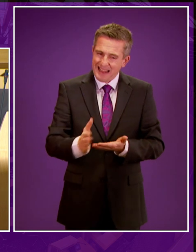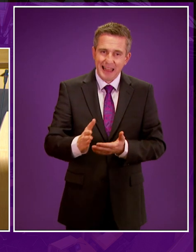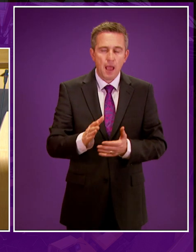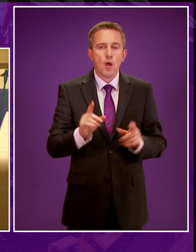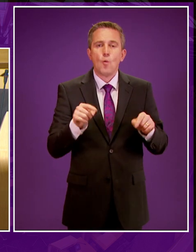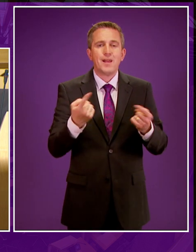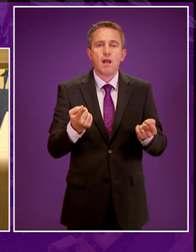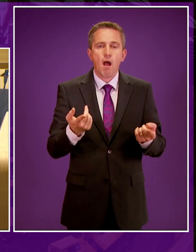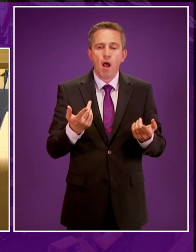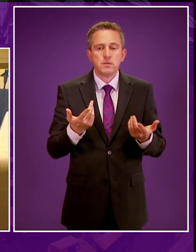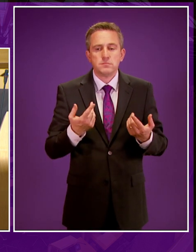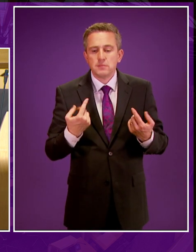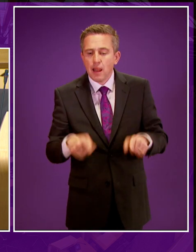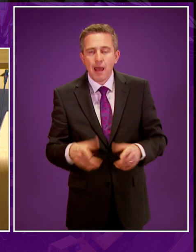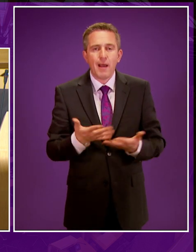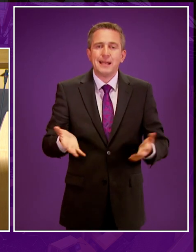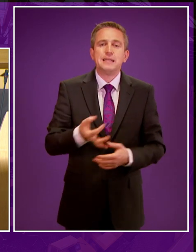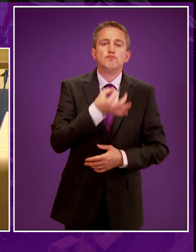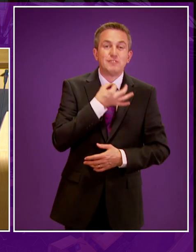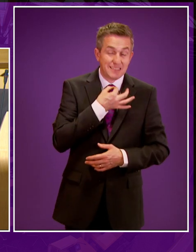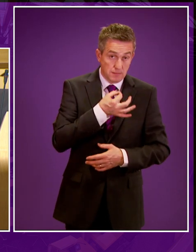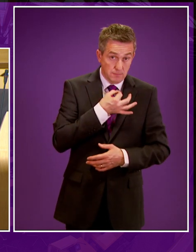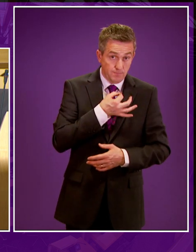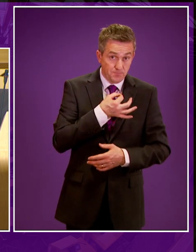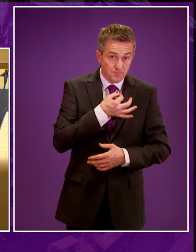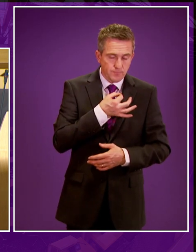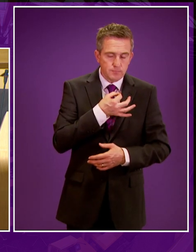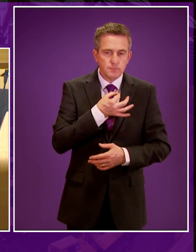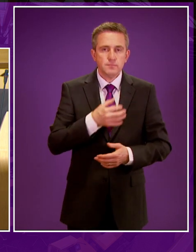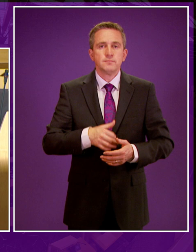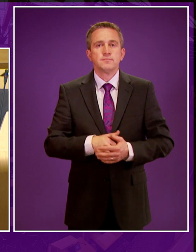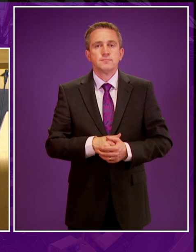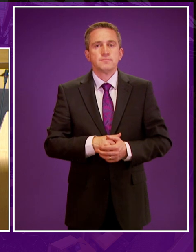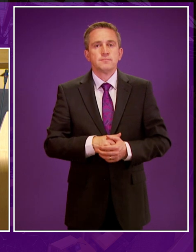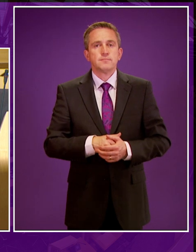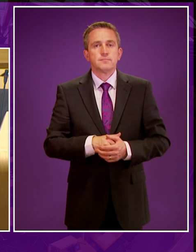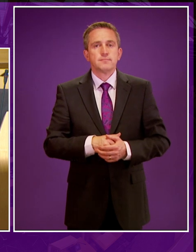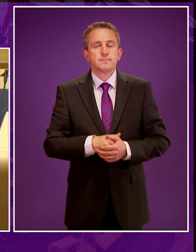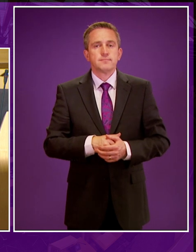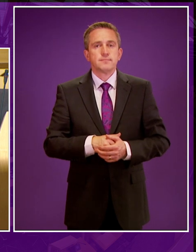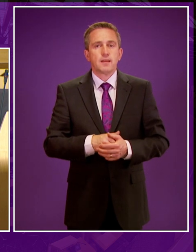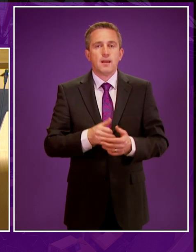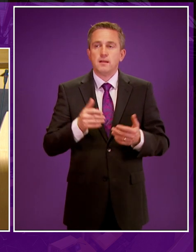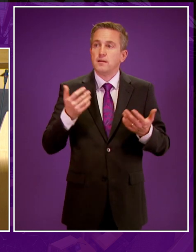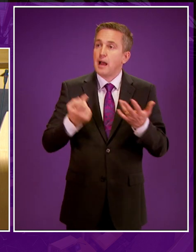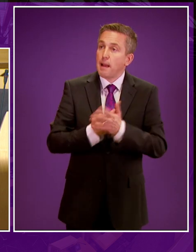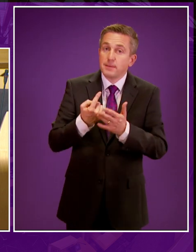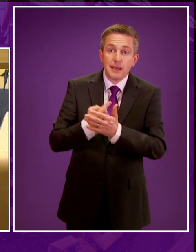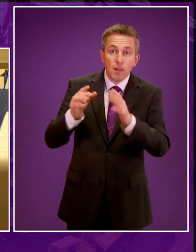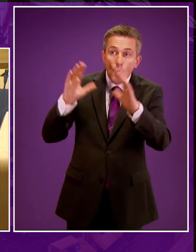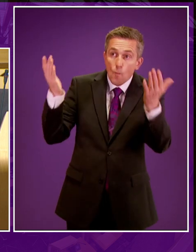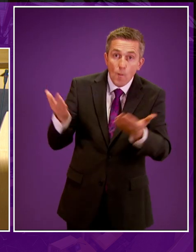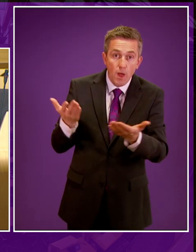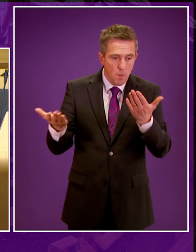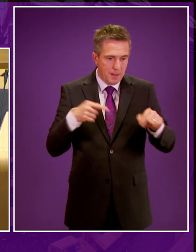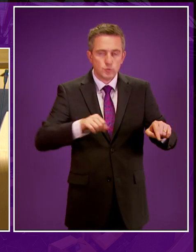region, to my region, if this practice was to go ahead. It is impossible to compare the experience internationally with those